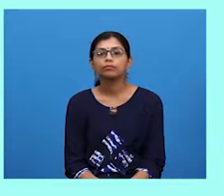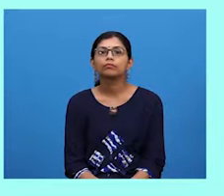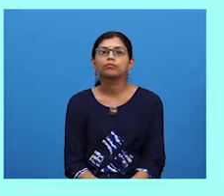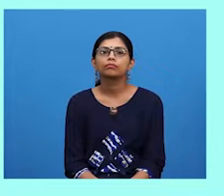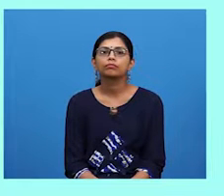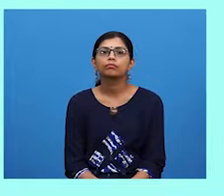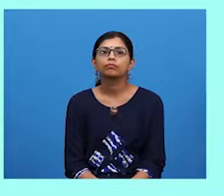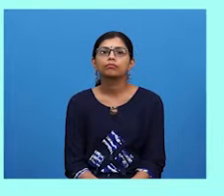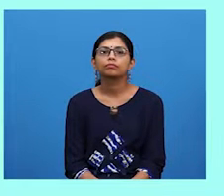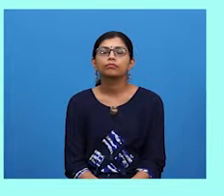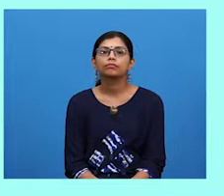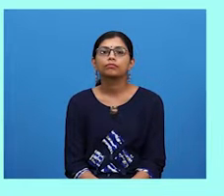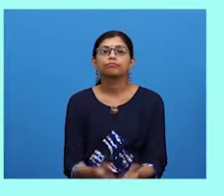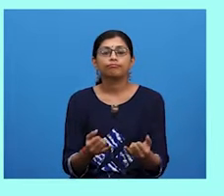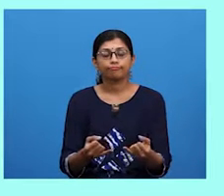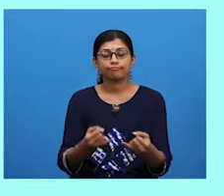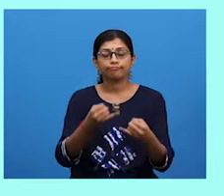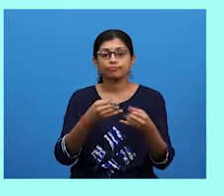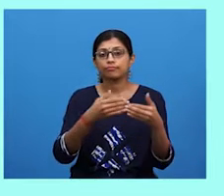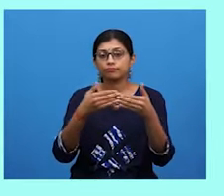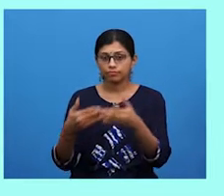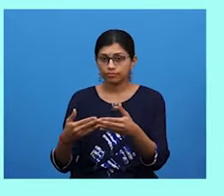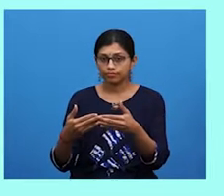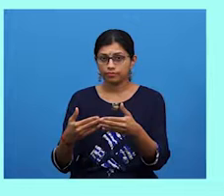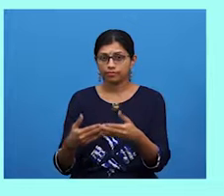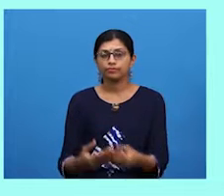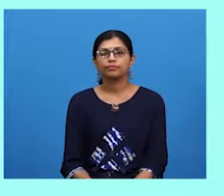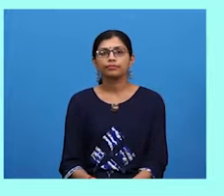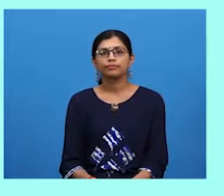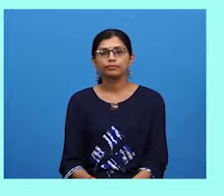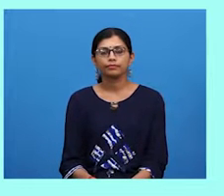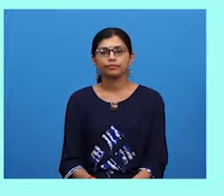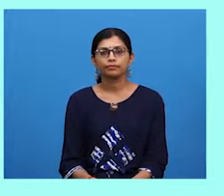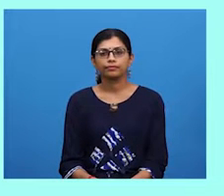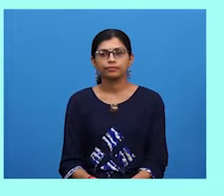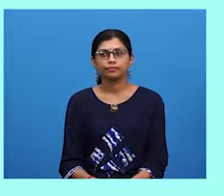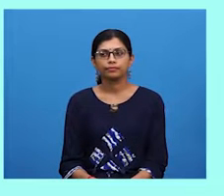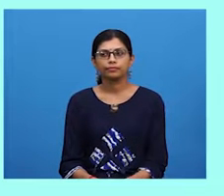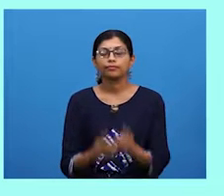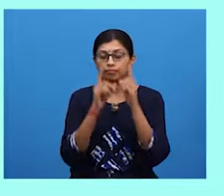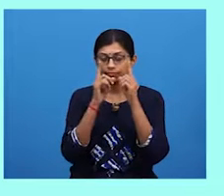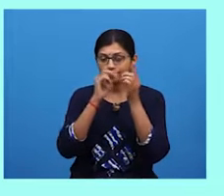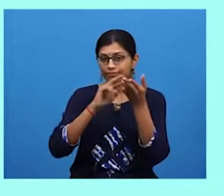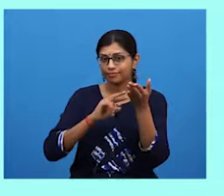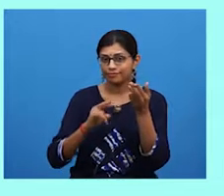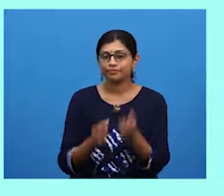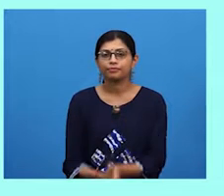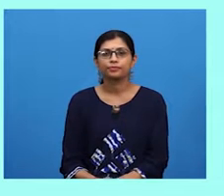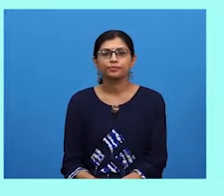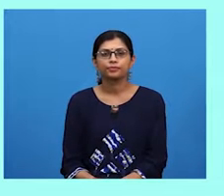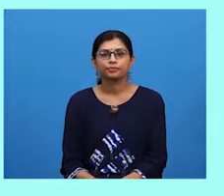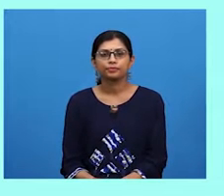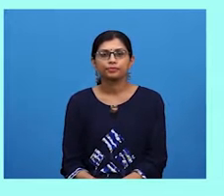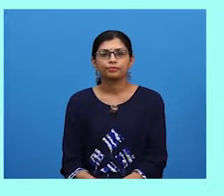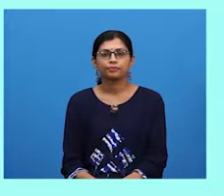To sum it up, TikTok is the best app to promote products since